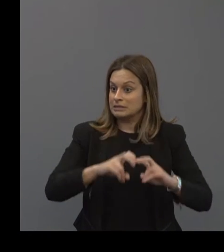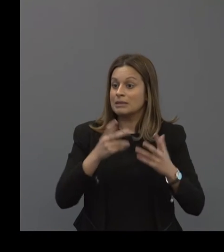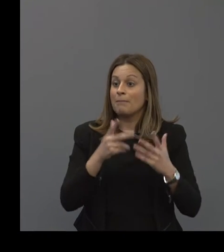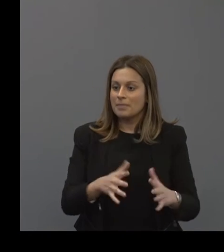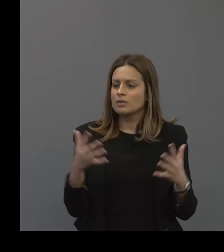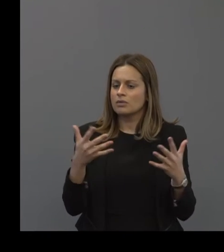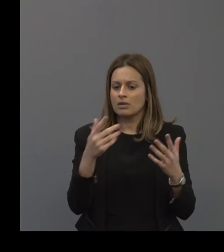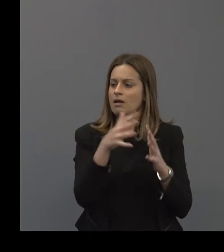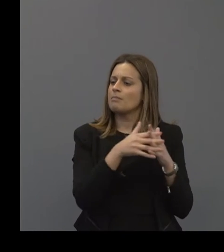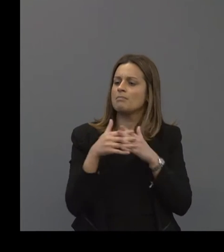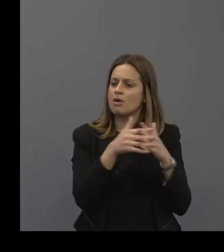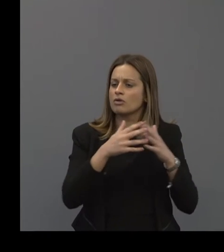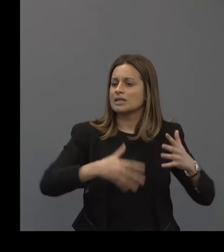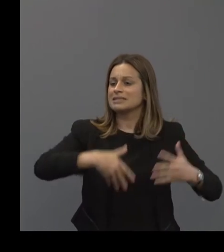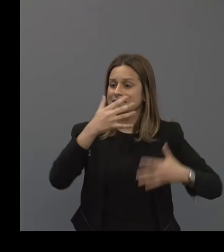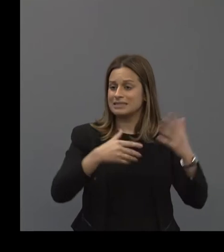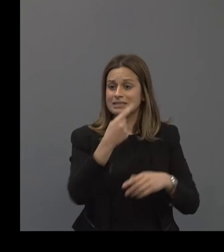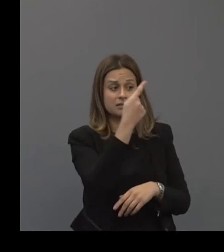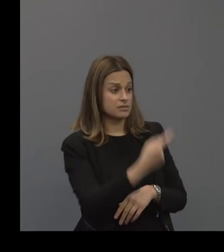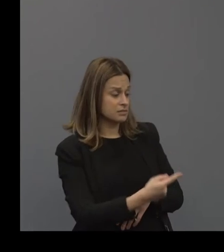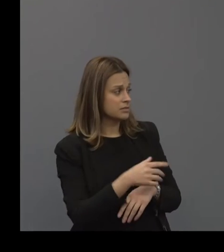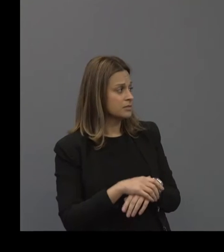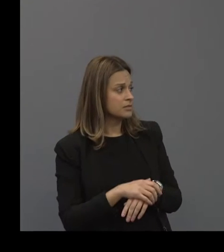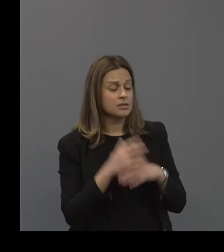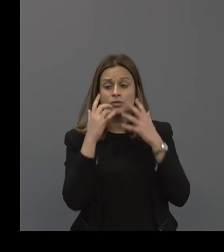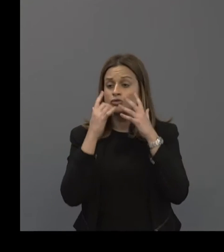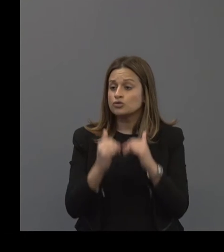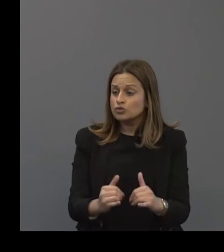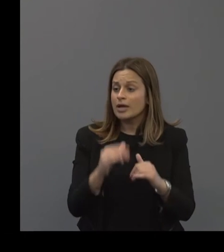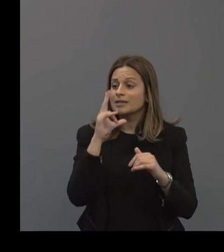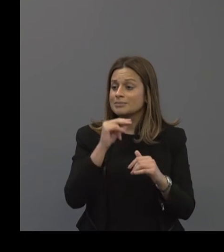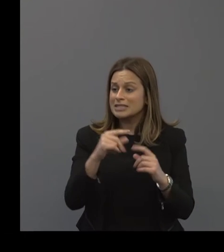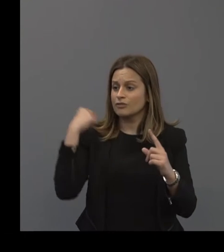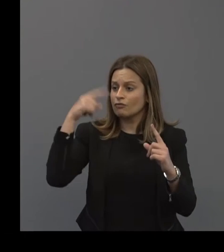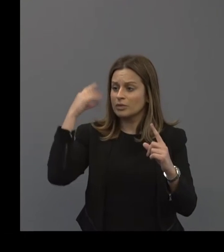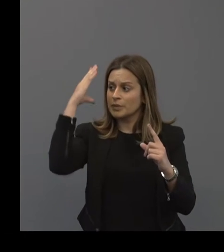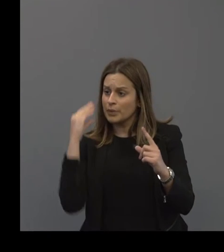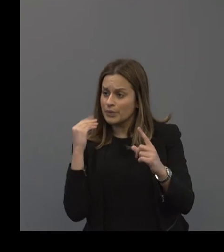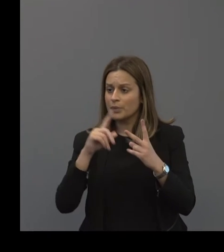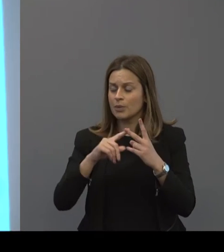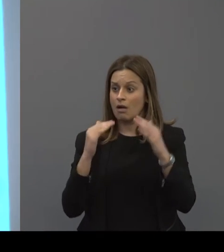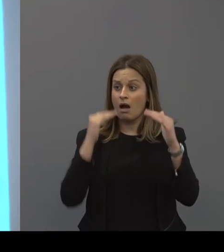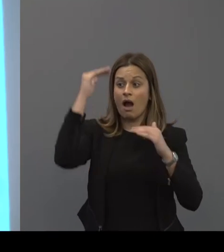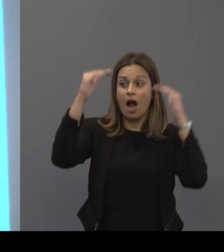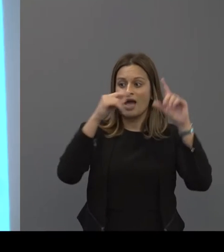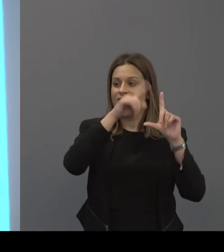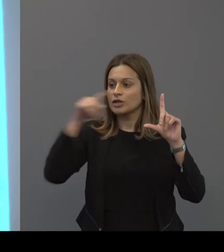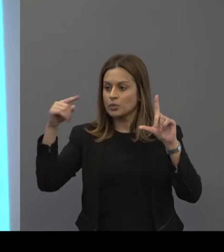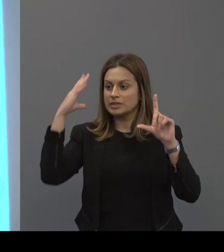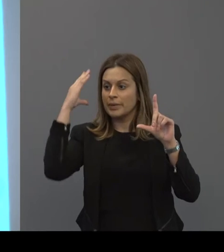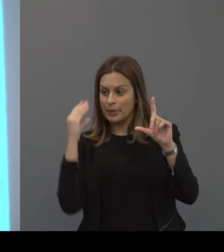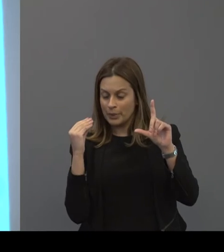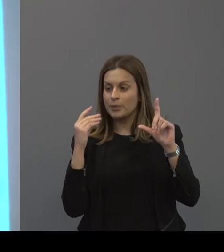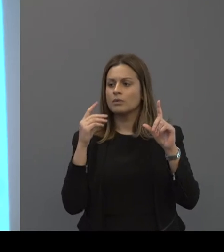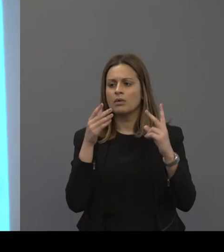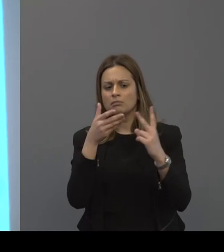in the US and these are some statistics out of it. They were able to look at speech frequency hearing loss and high frequency hearing loss that